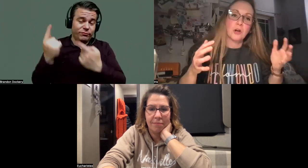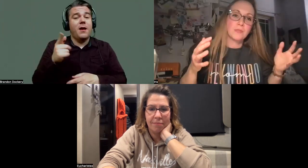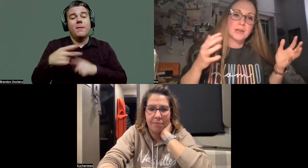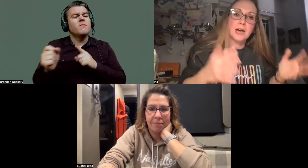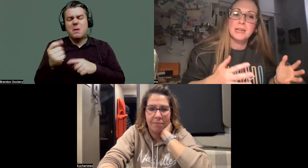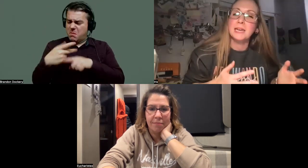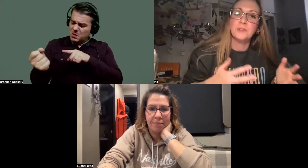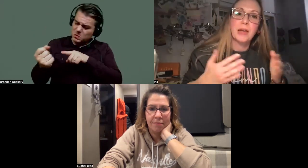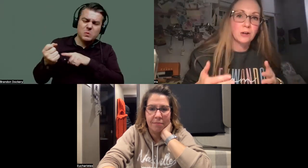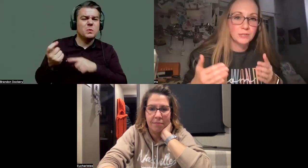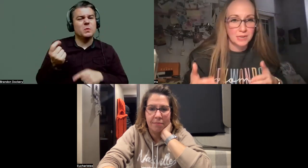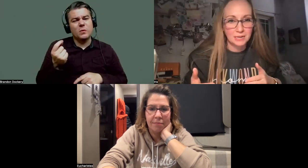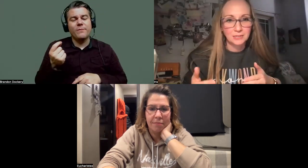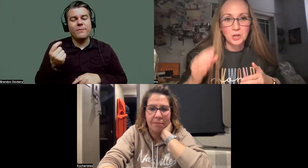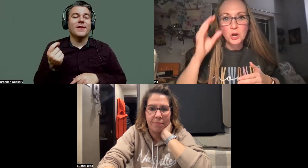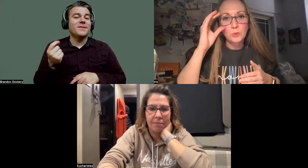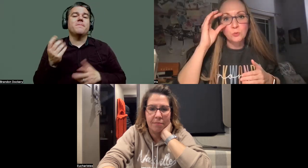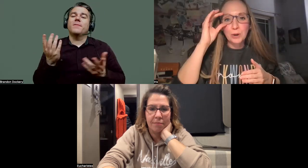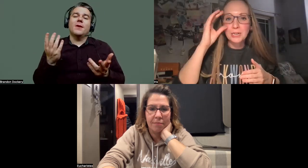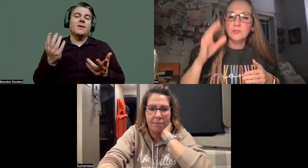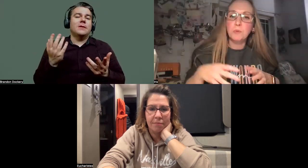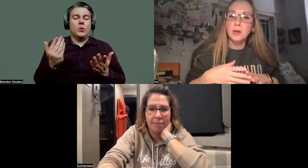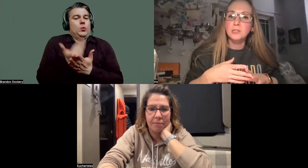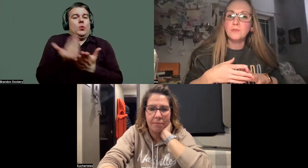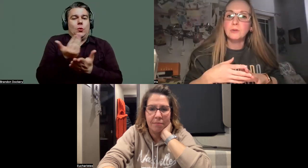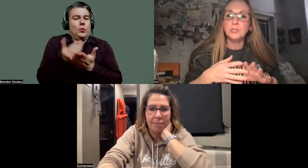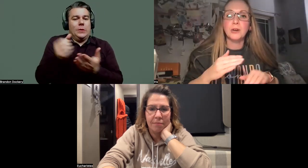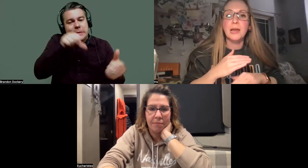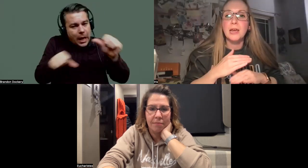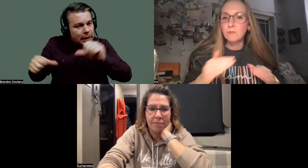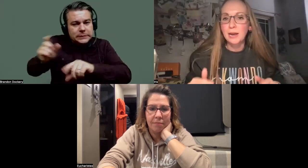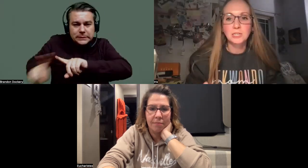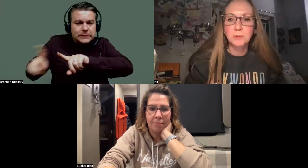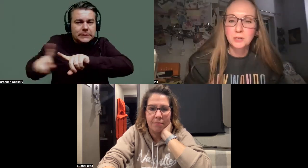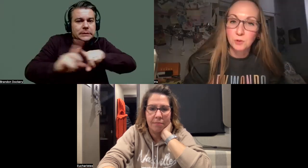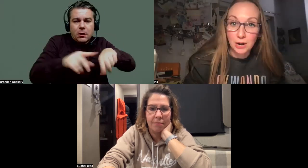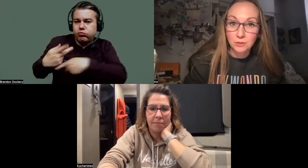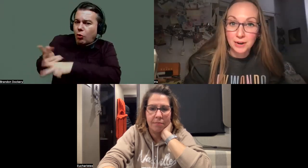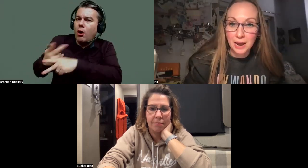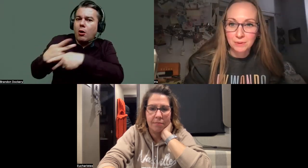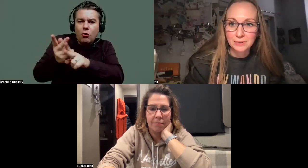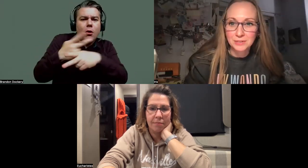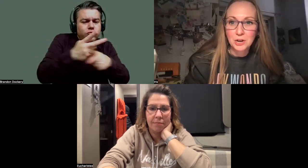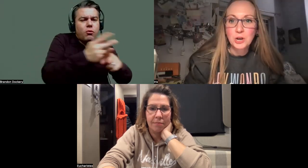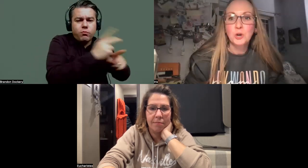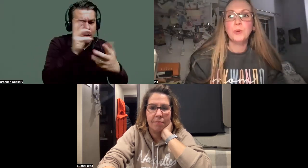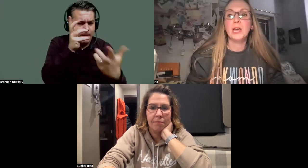Plexus is on the cutting edge of health science with a range of products focused on every aspect of your health and happiness. We